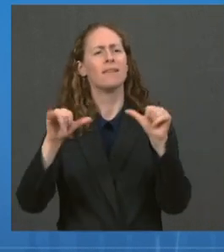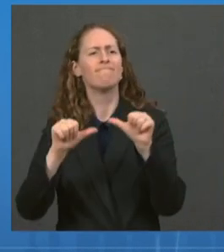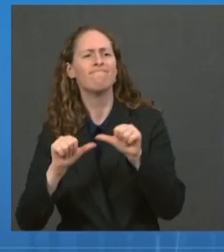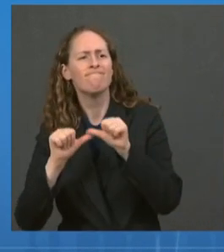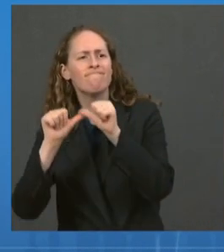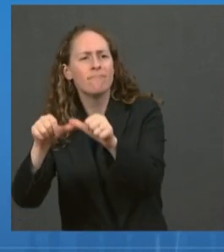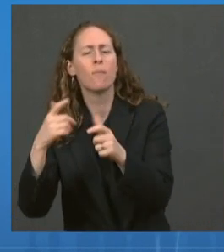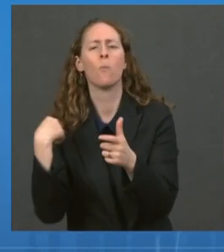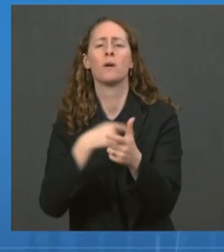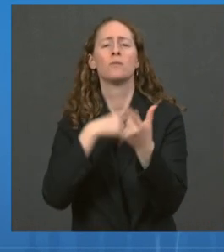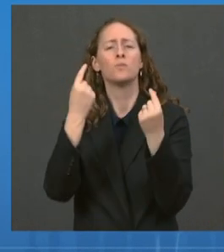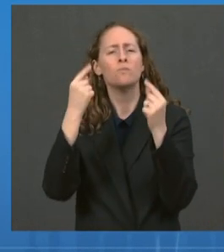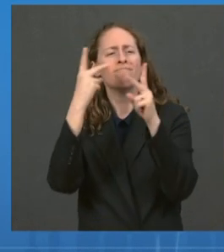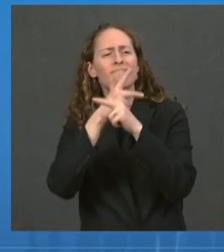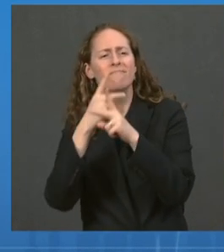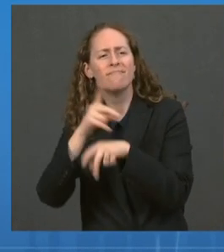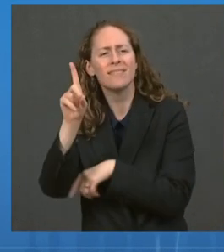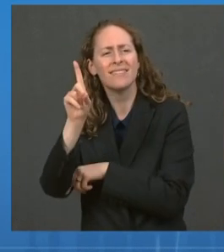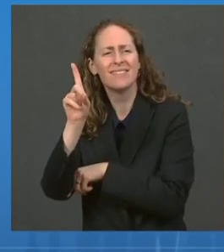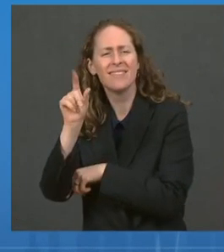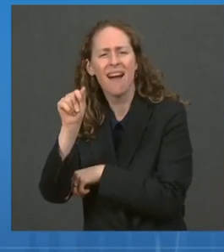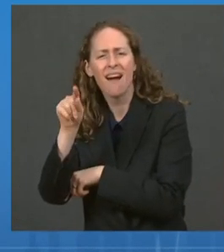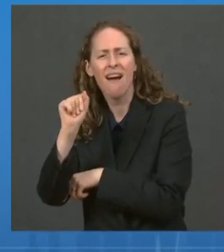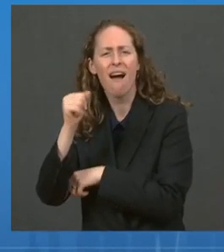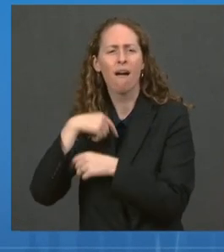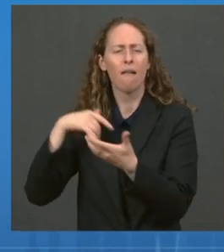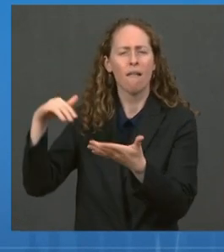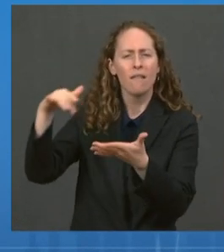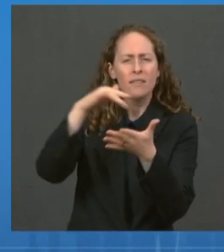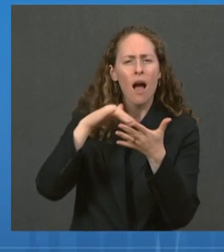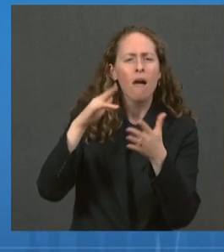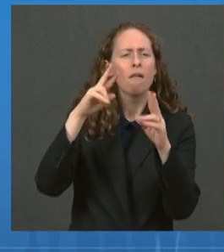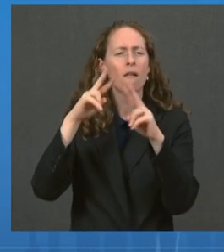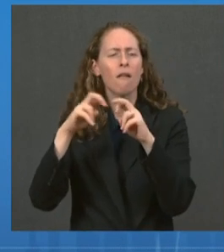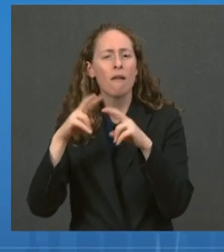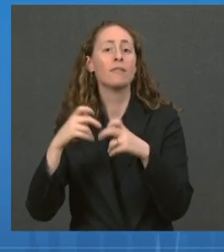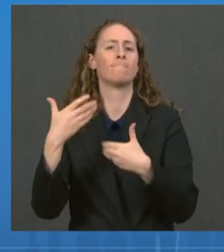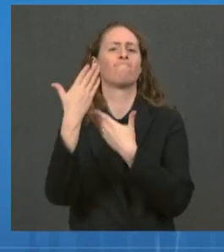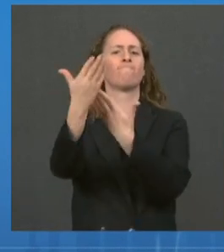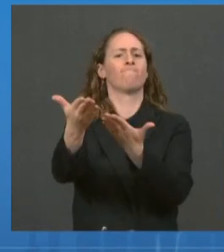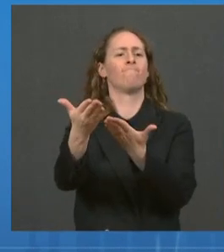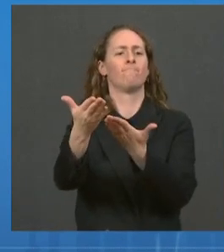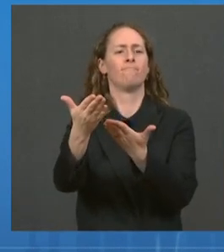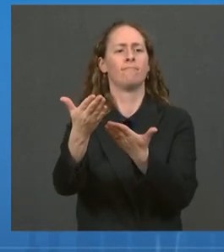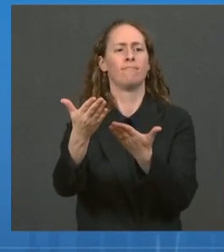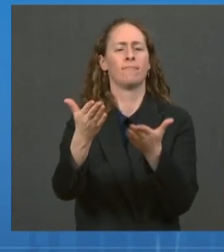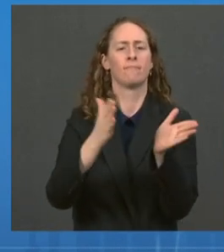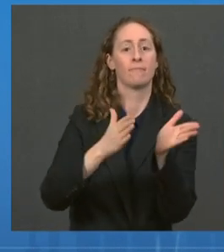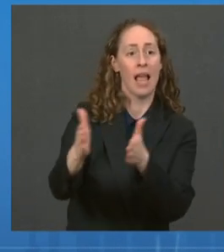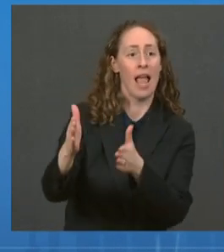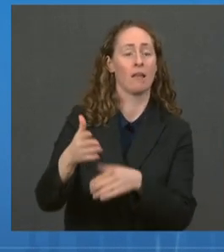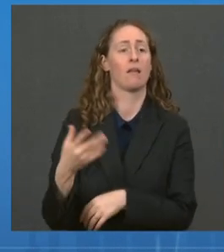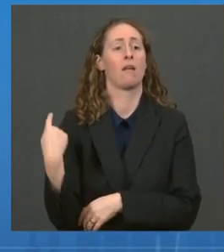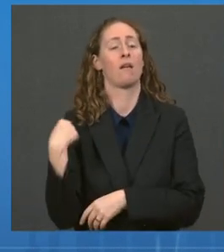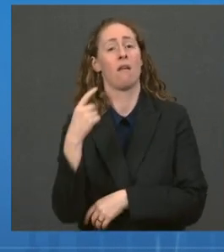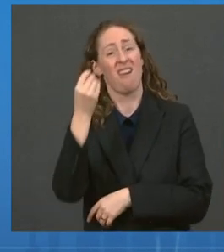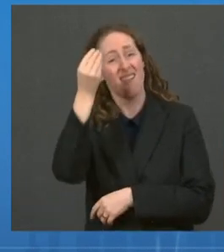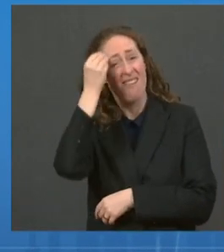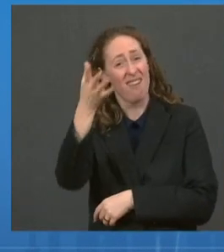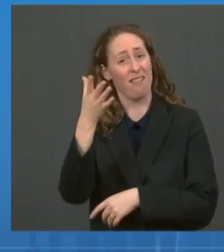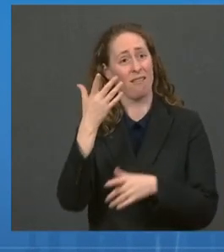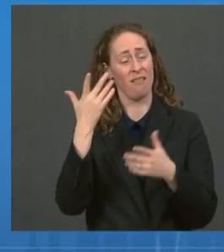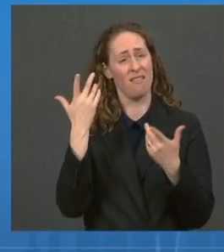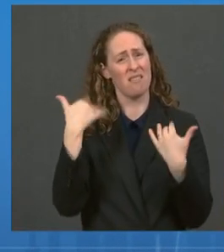available to make concrete recommendations. Their task was not easy, and their resulting hours-long discussion